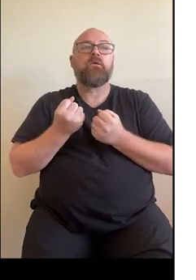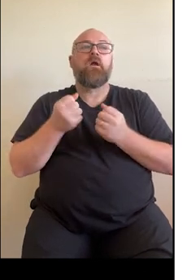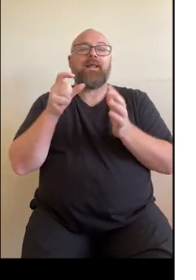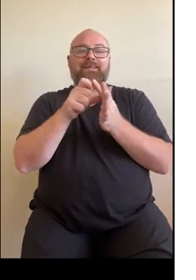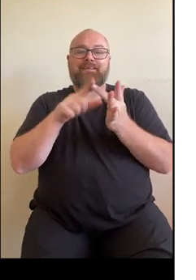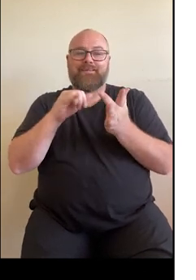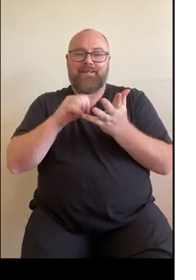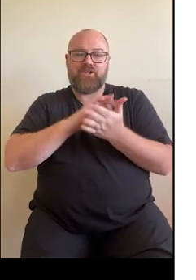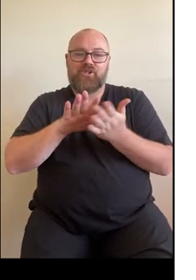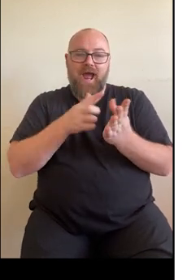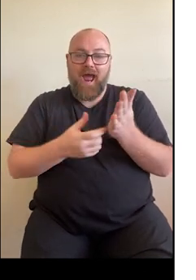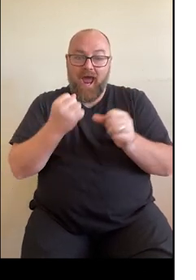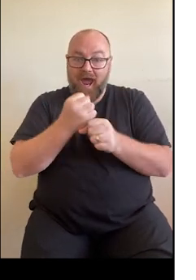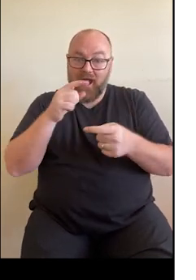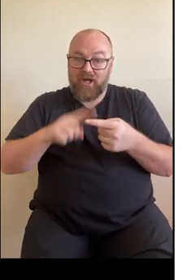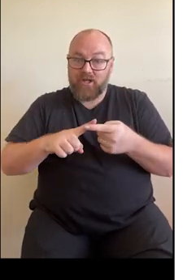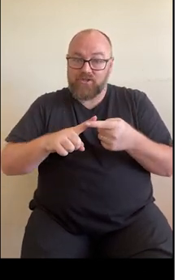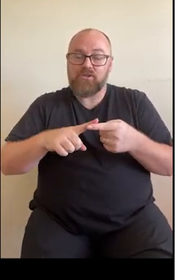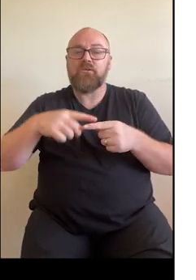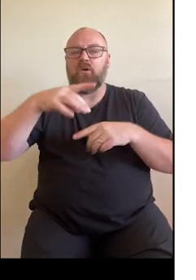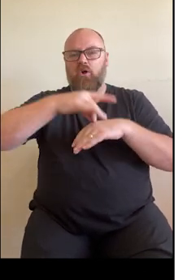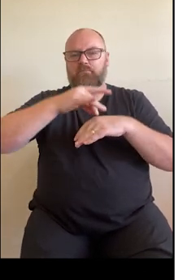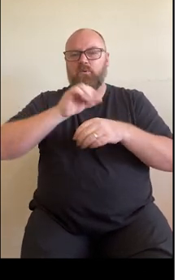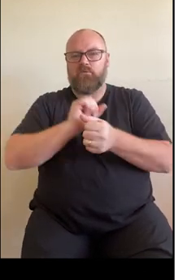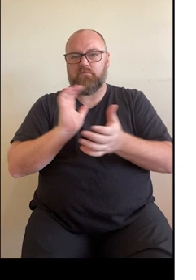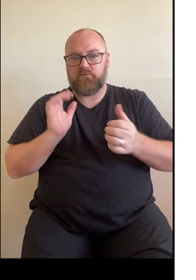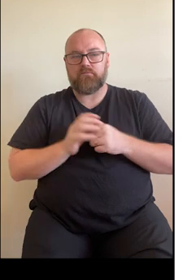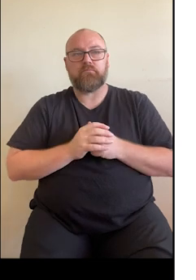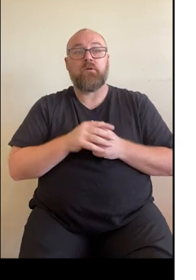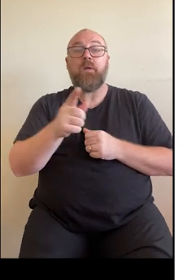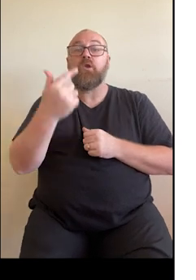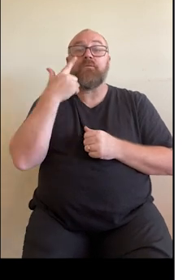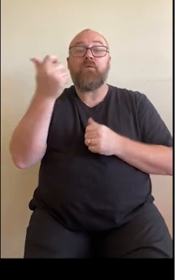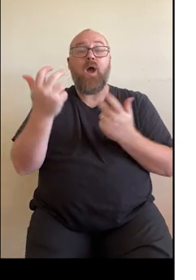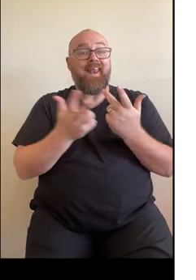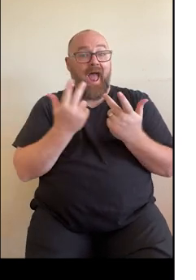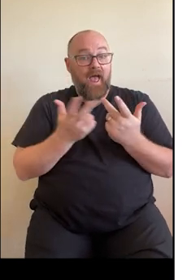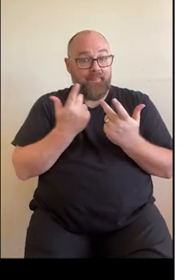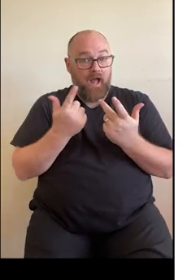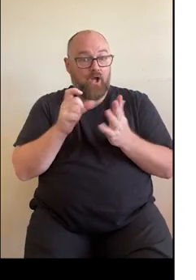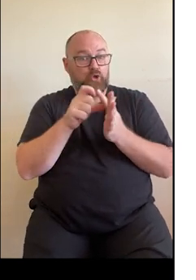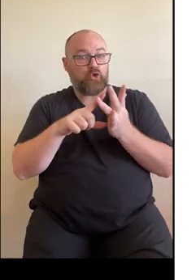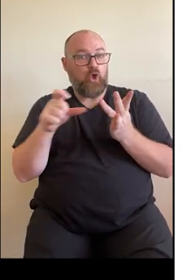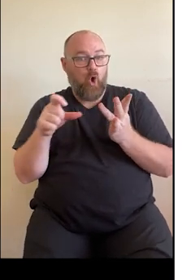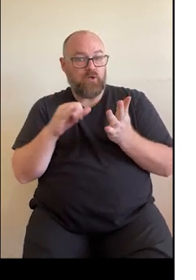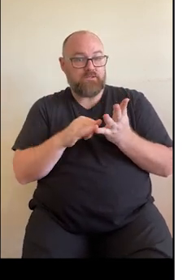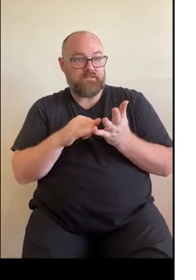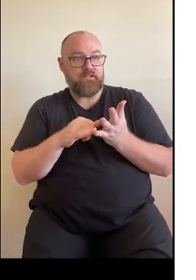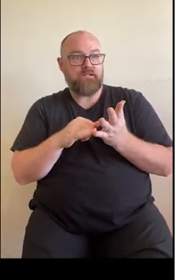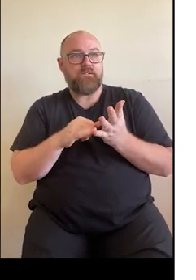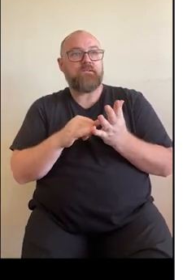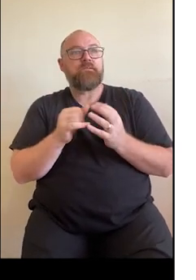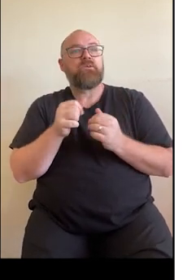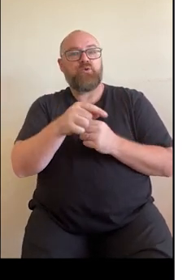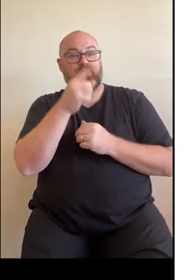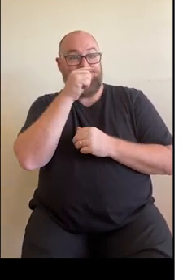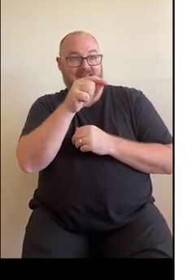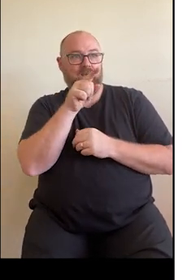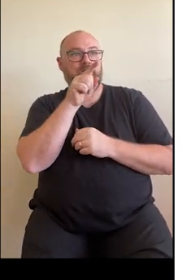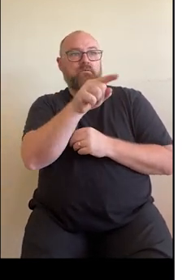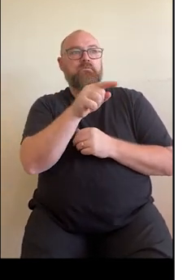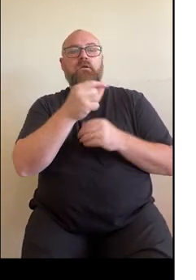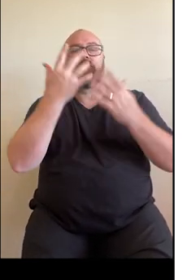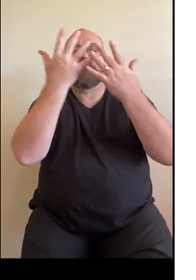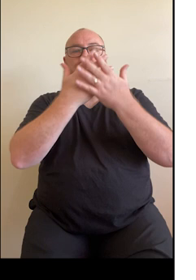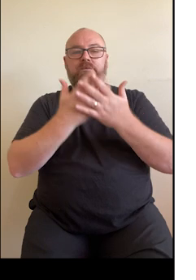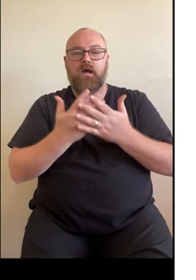summary. To find other documents you may have in your record that might not be listed here, you can filter